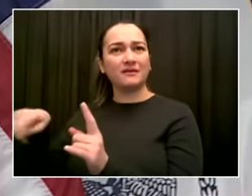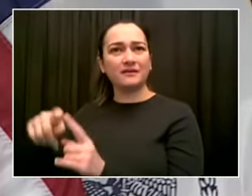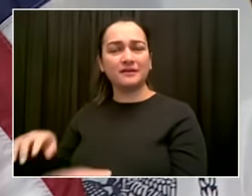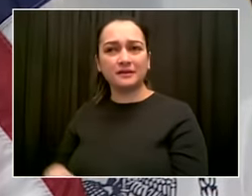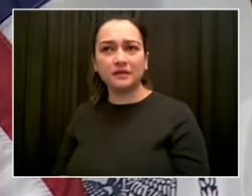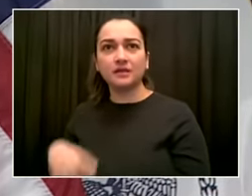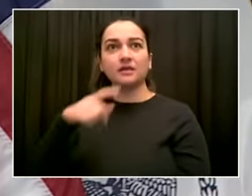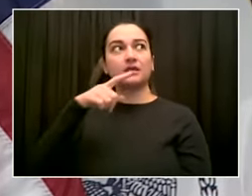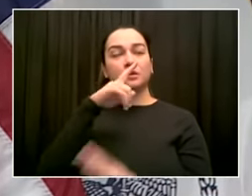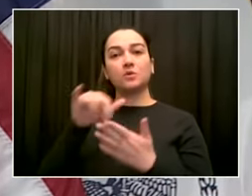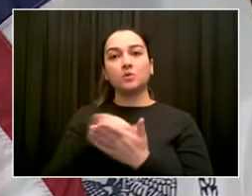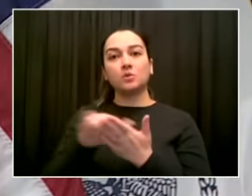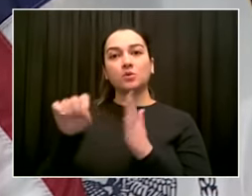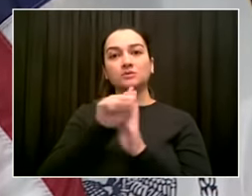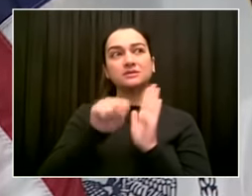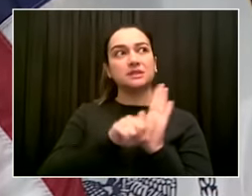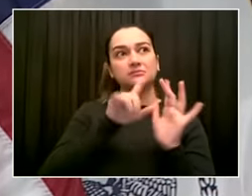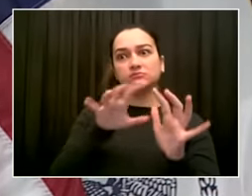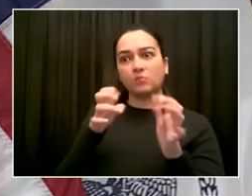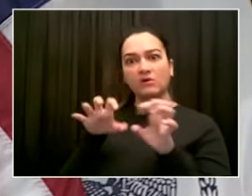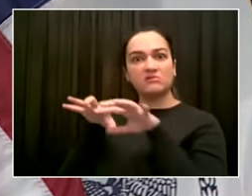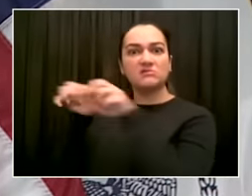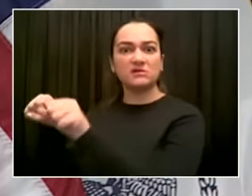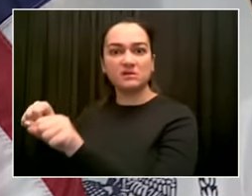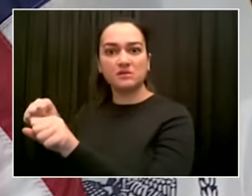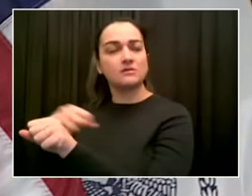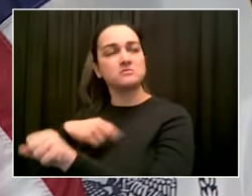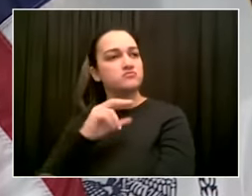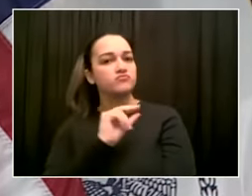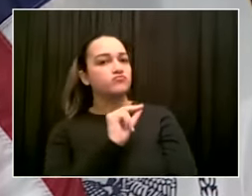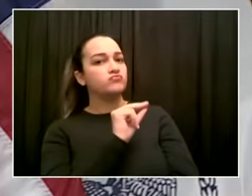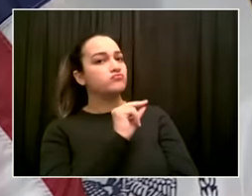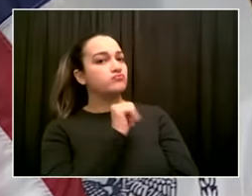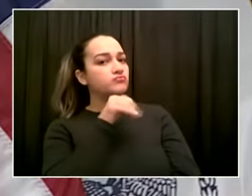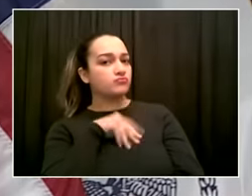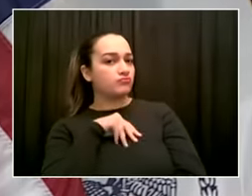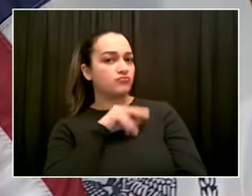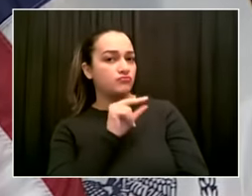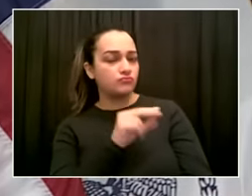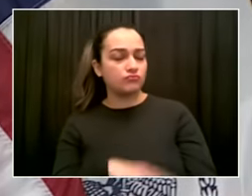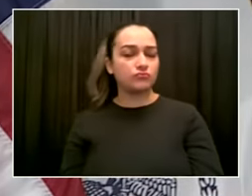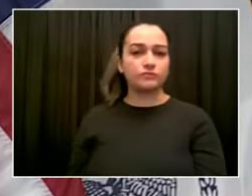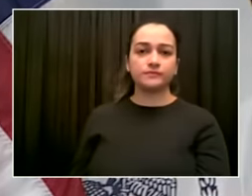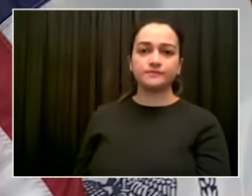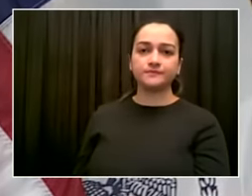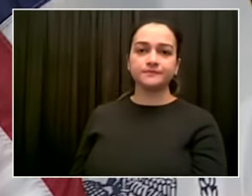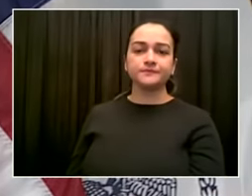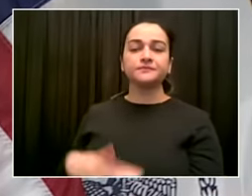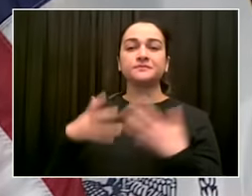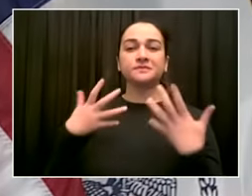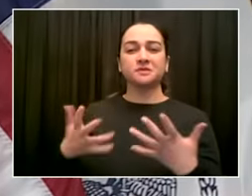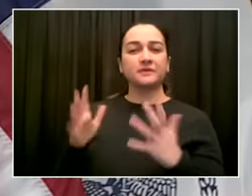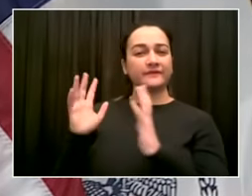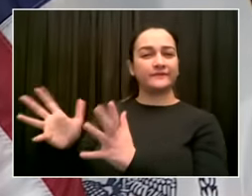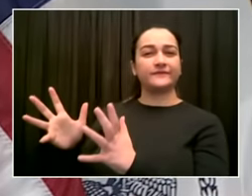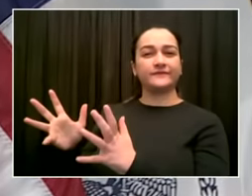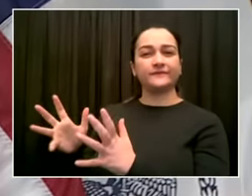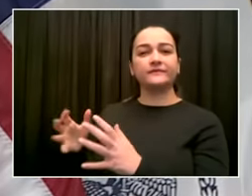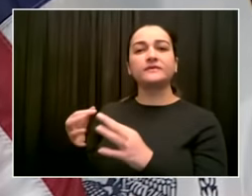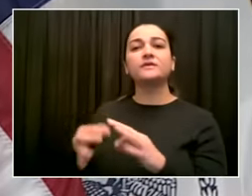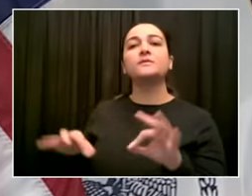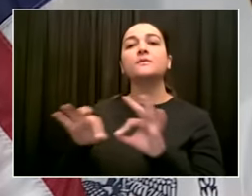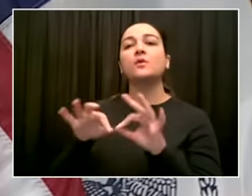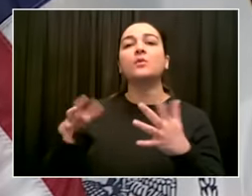We need to strengthen the health care in the Rockways, not deprive the people of the Rockways of what they need. Go ahead, David.